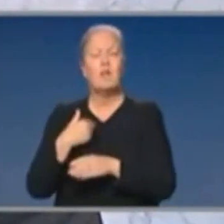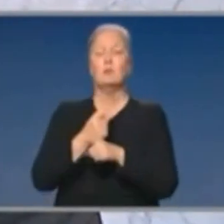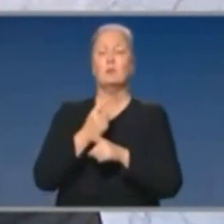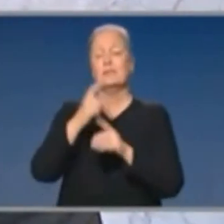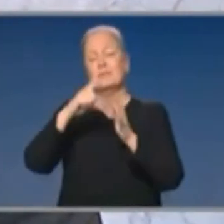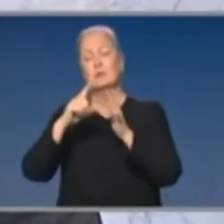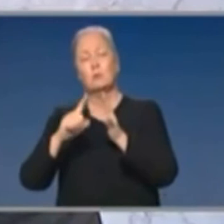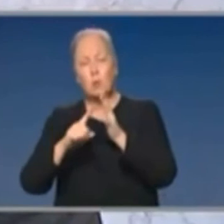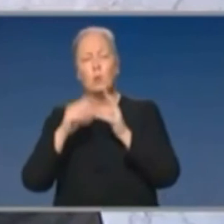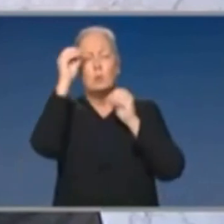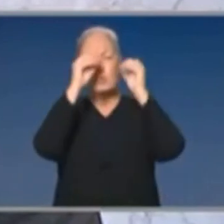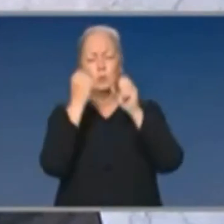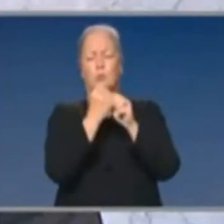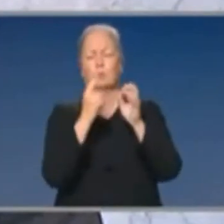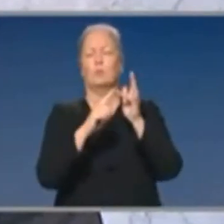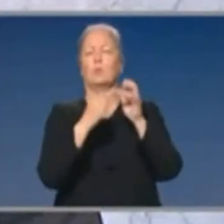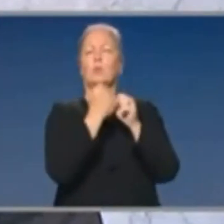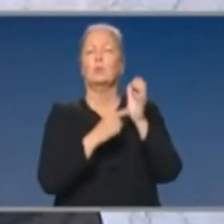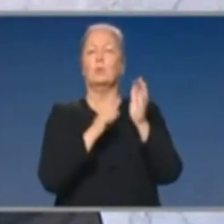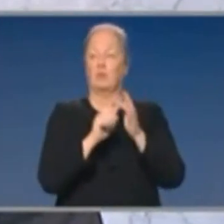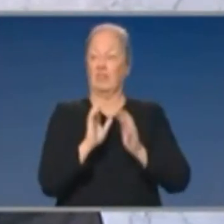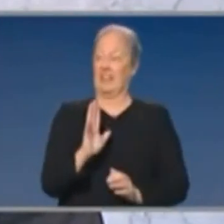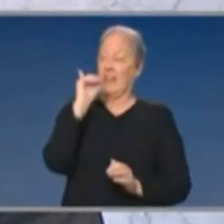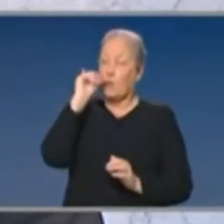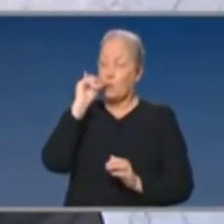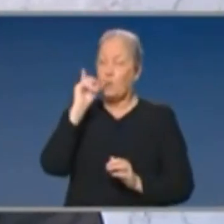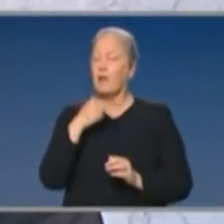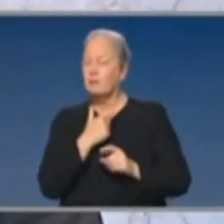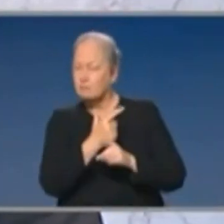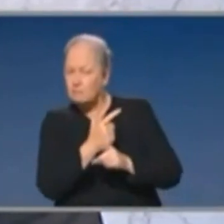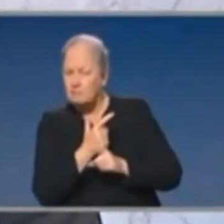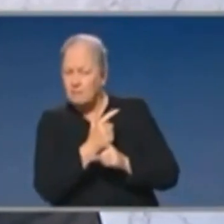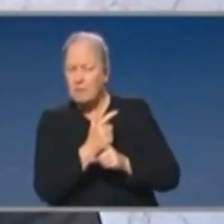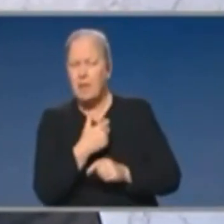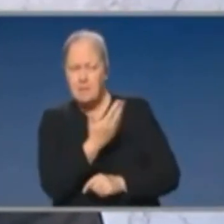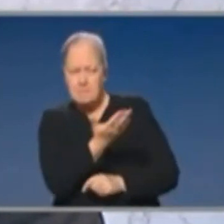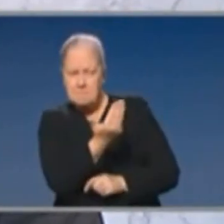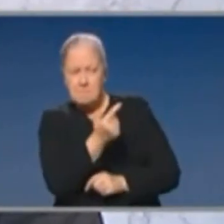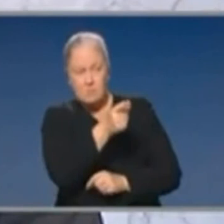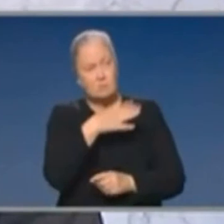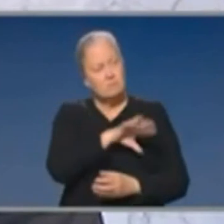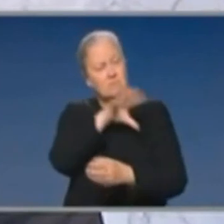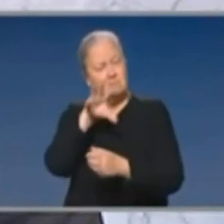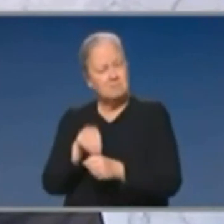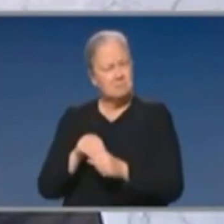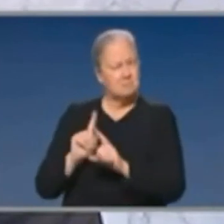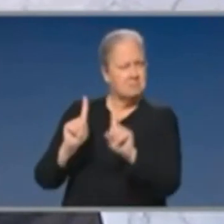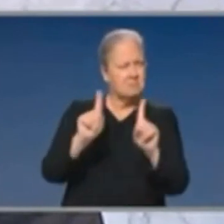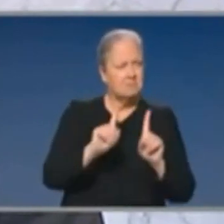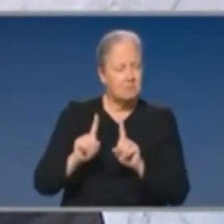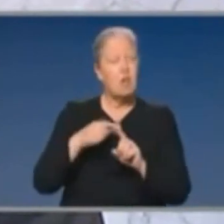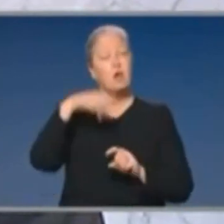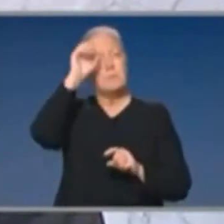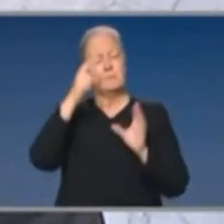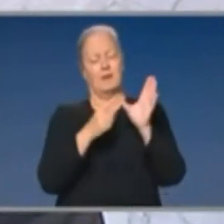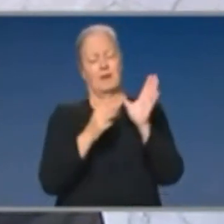spoke to the CEO of Google just last week and continue to invite them to participate in that process. I remember